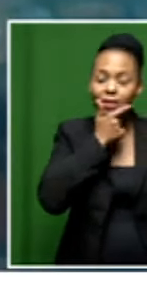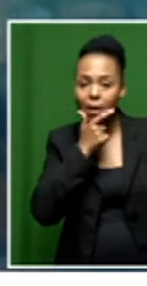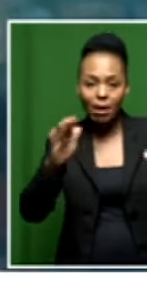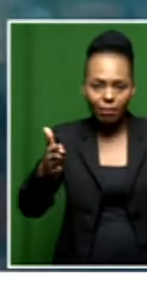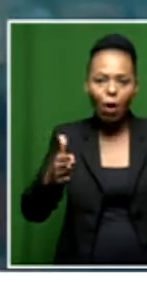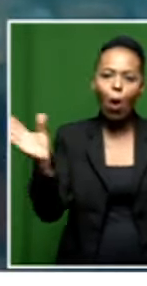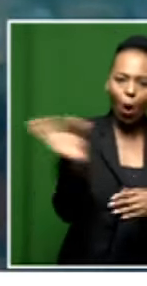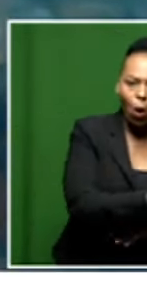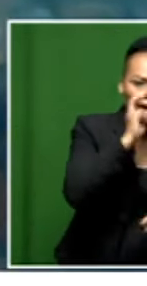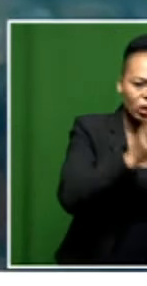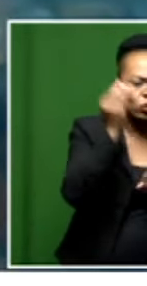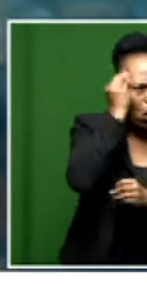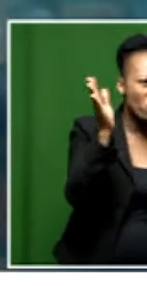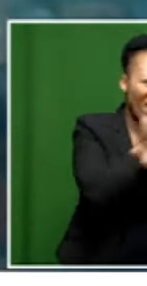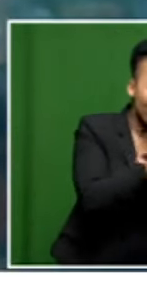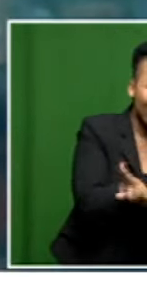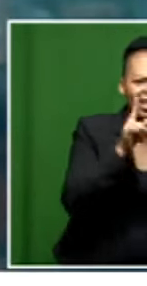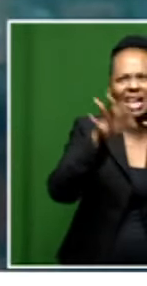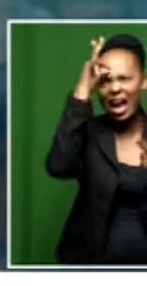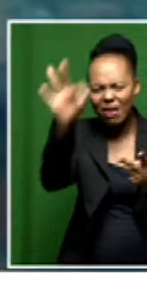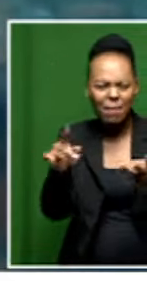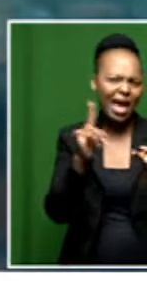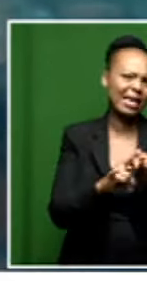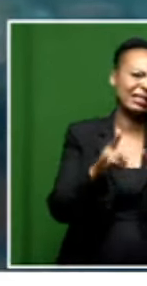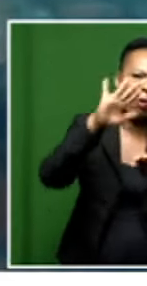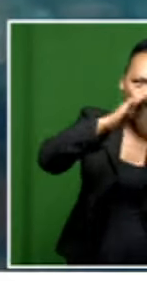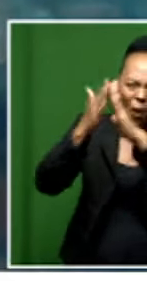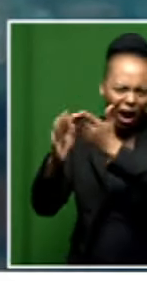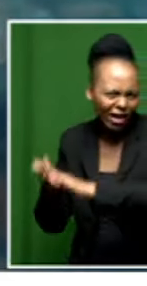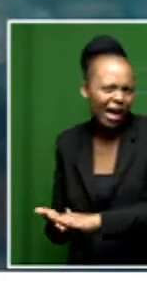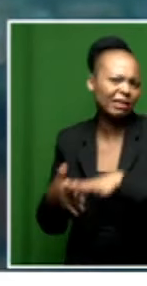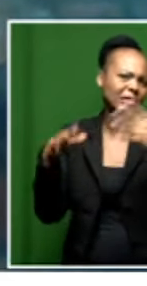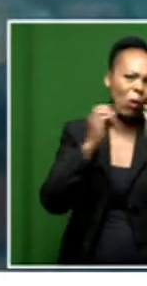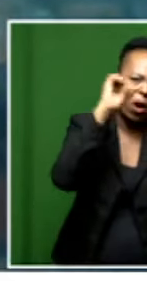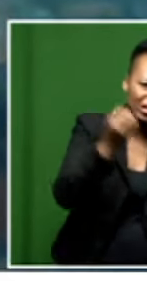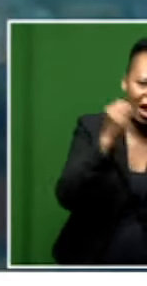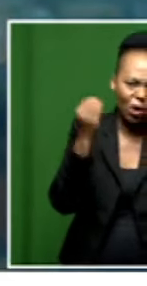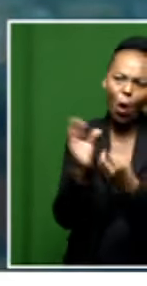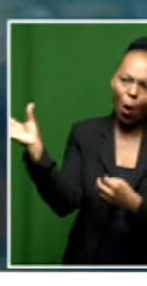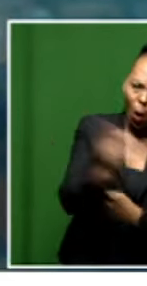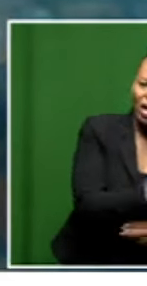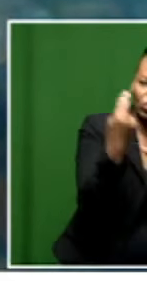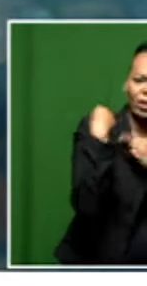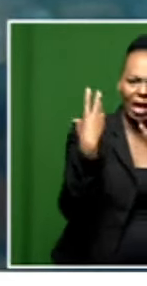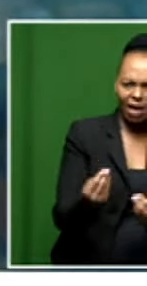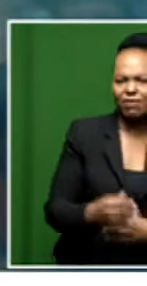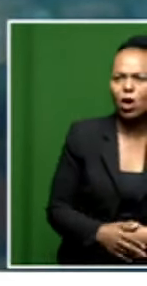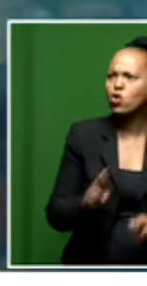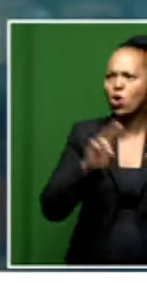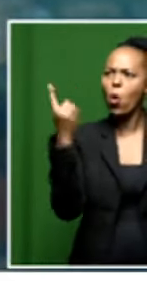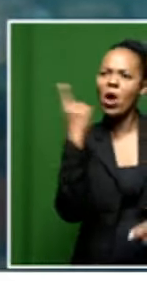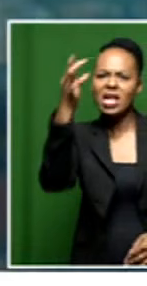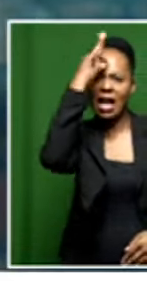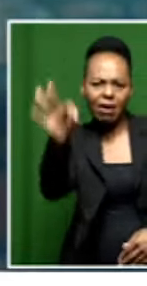they should be working on this private sector, government, civil society organization, because everyone has a responsibility. not just government. Even